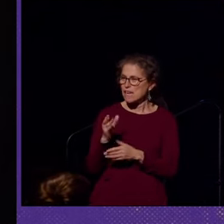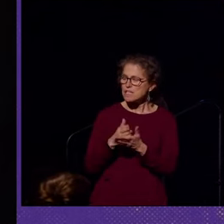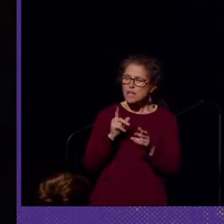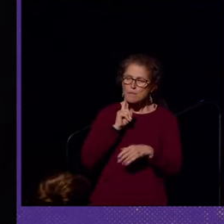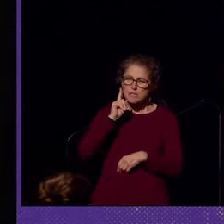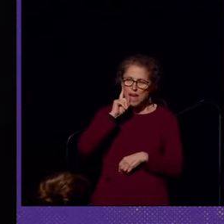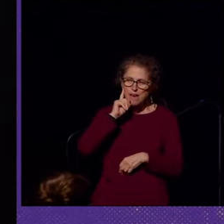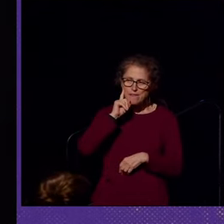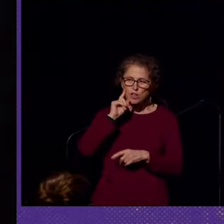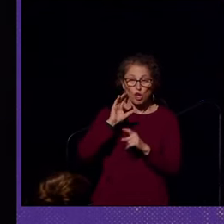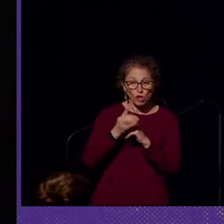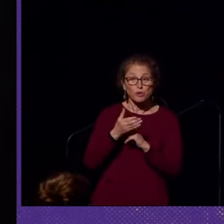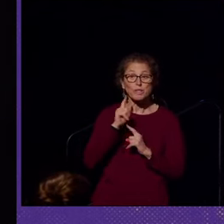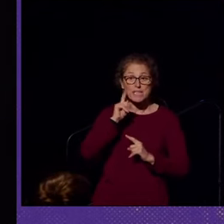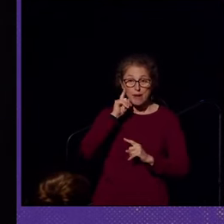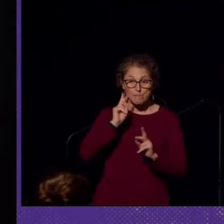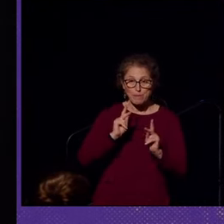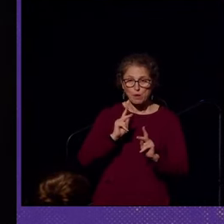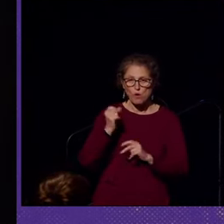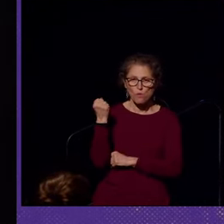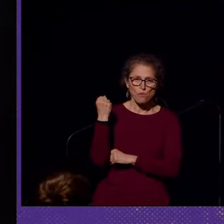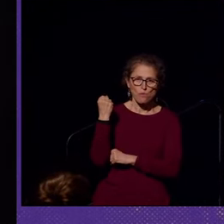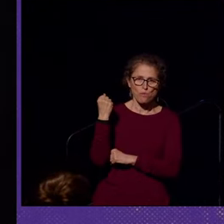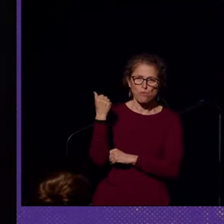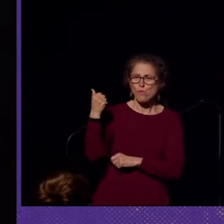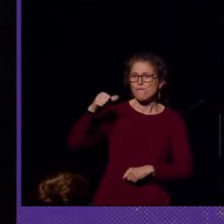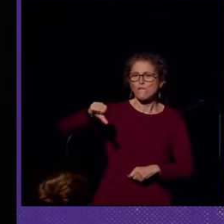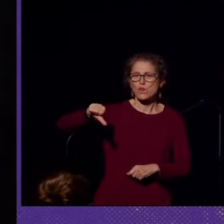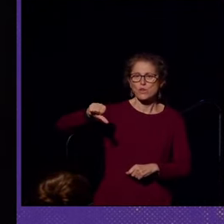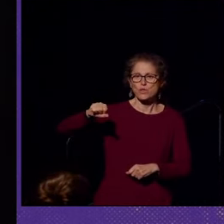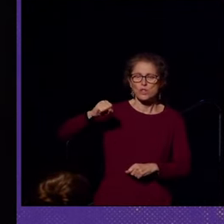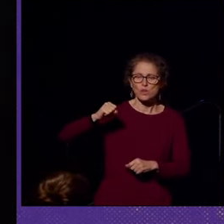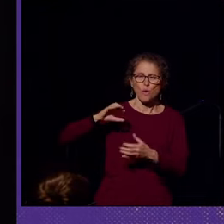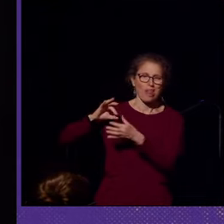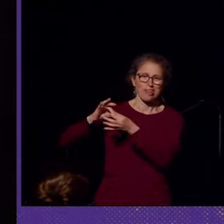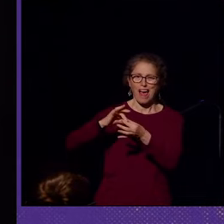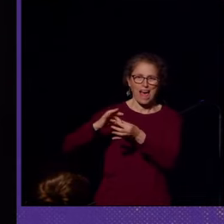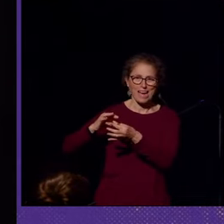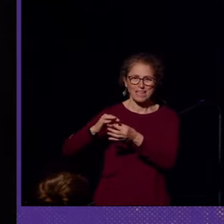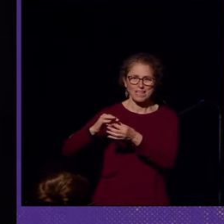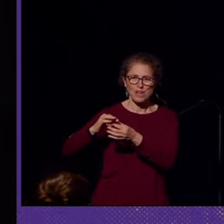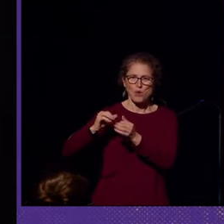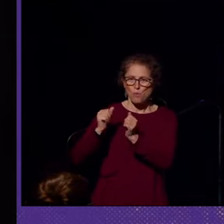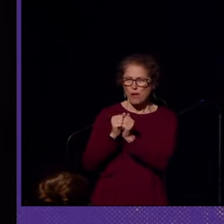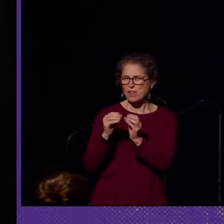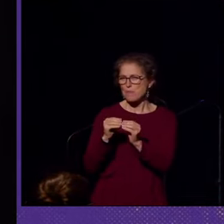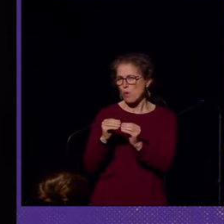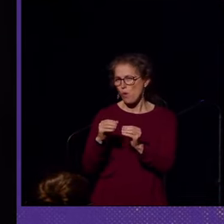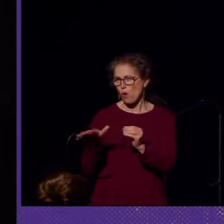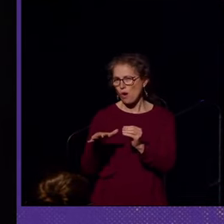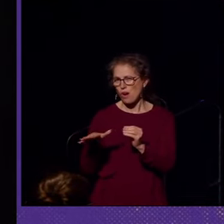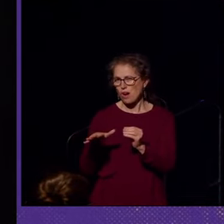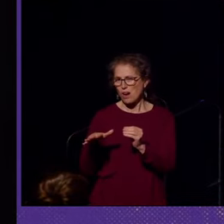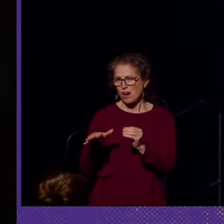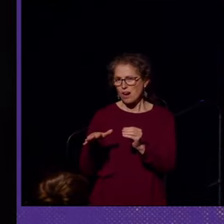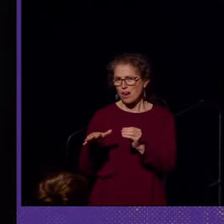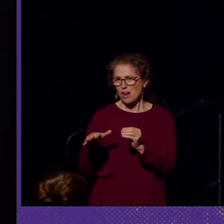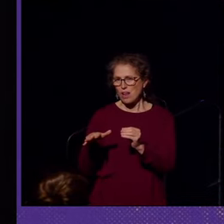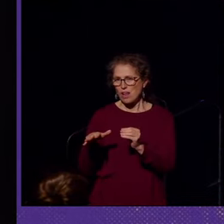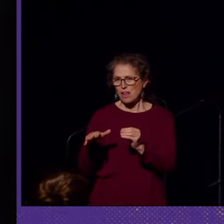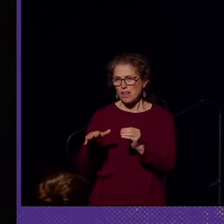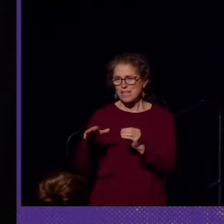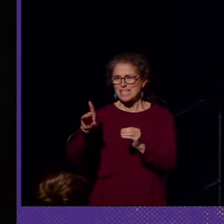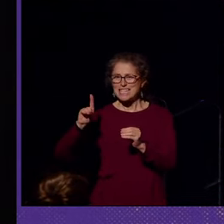culturally deaf people refused to align with the more widespread disability